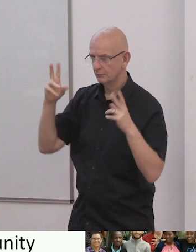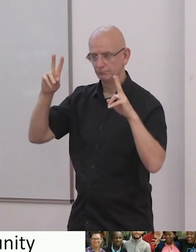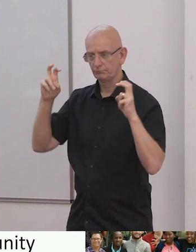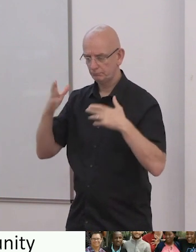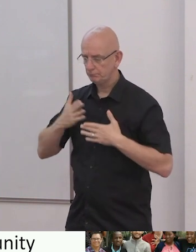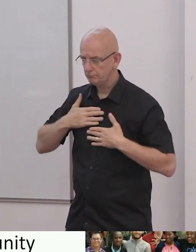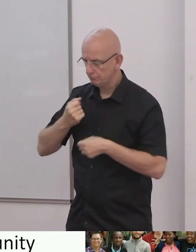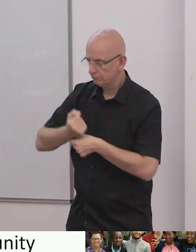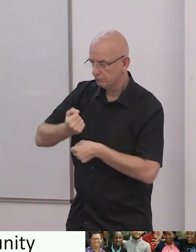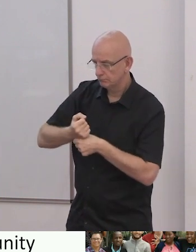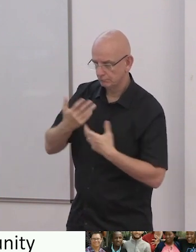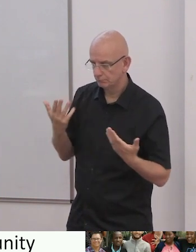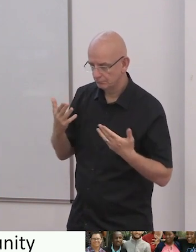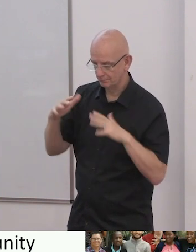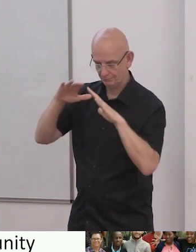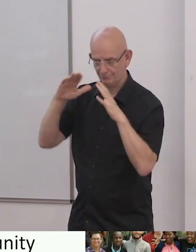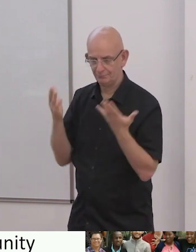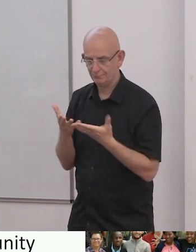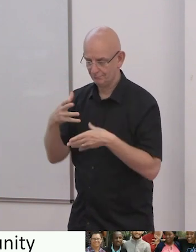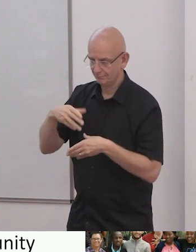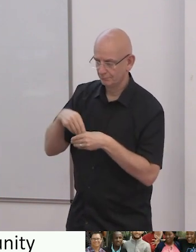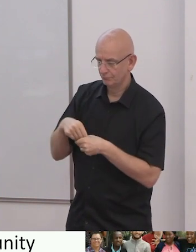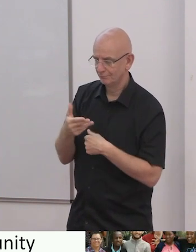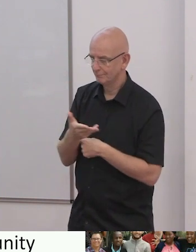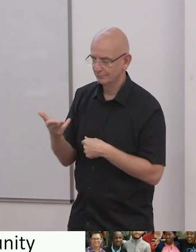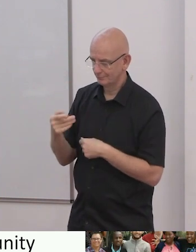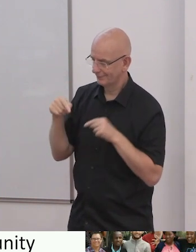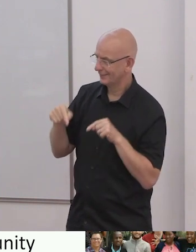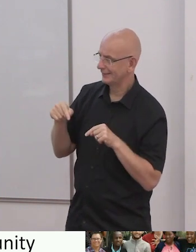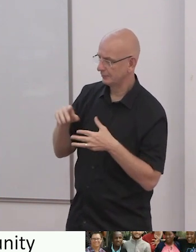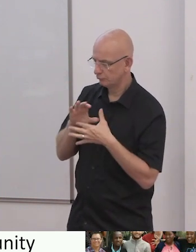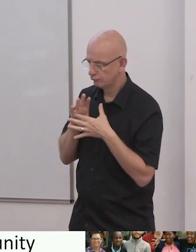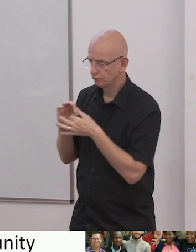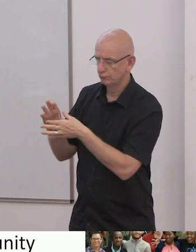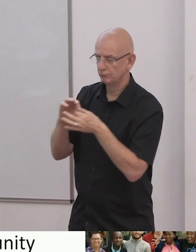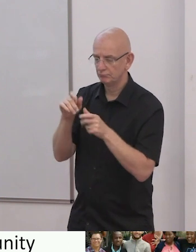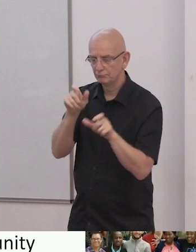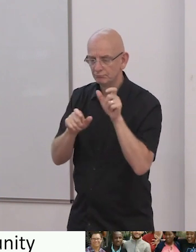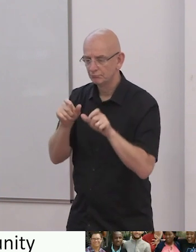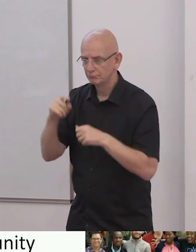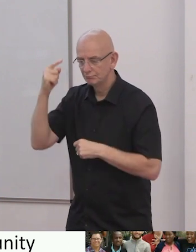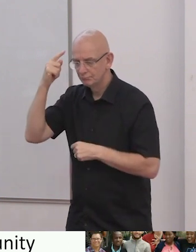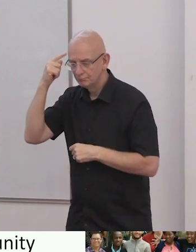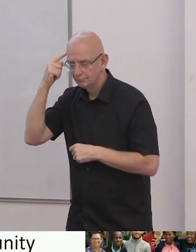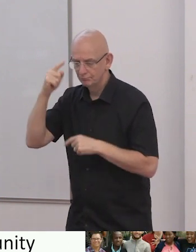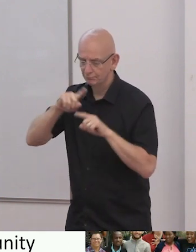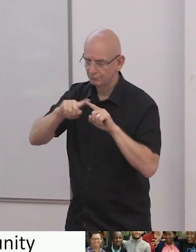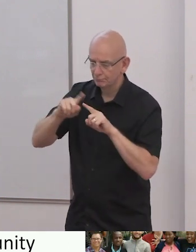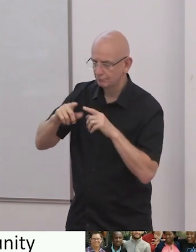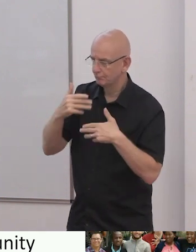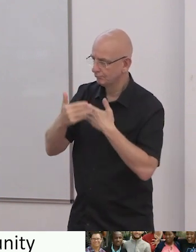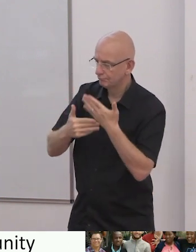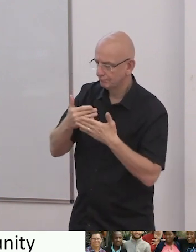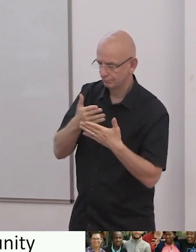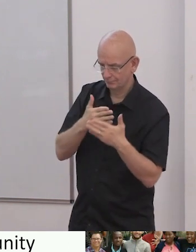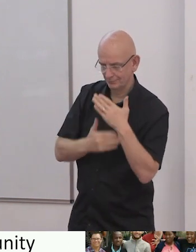people with intellectual disabilities and their families. Our network is made up of individuals